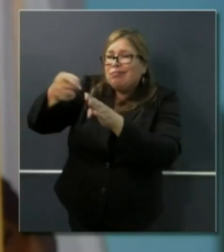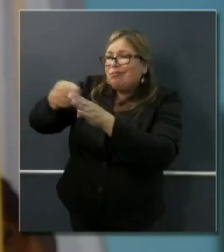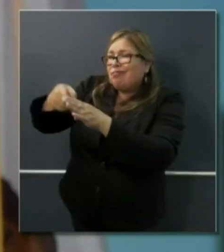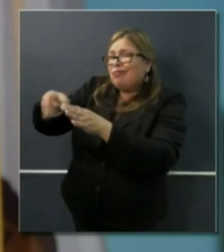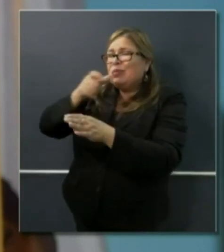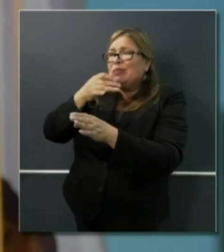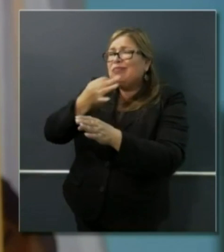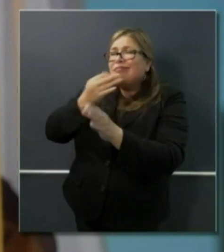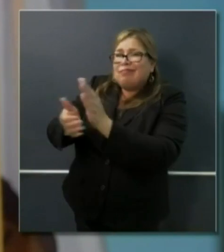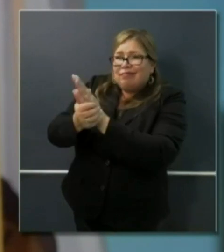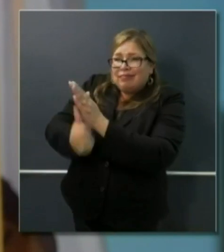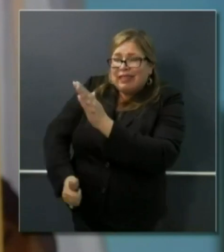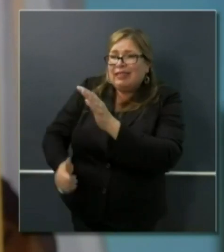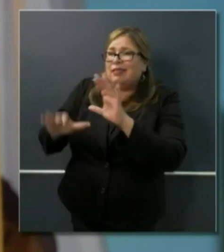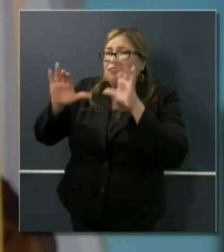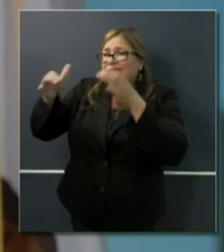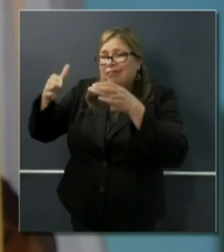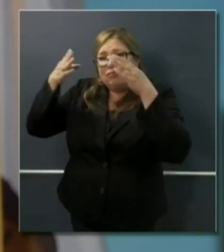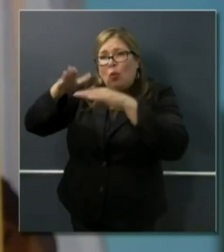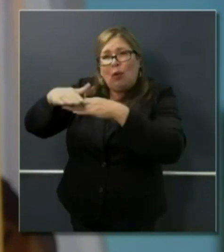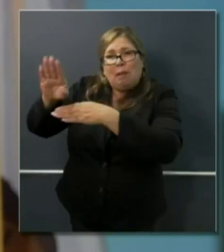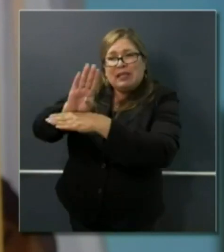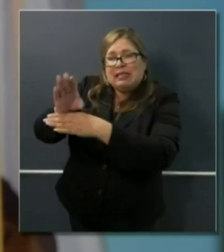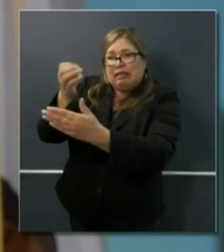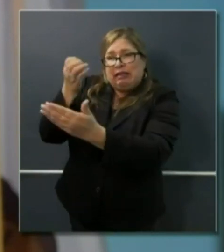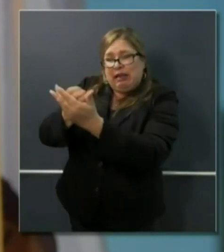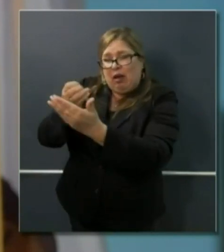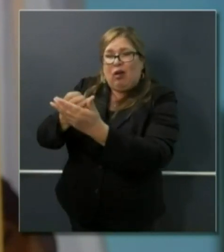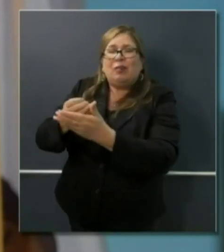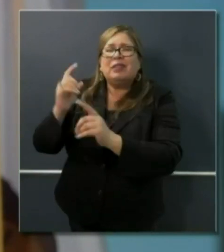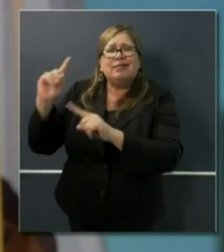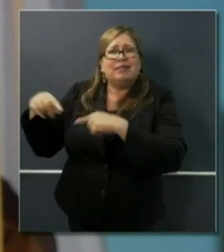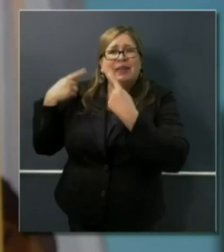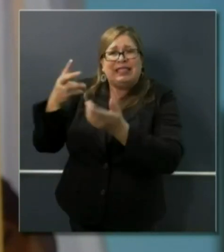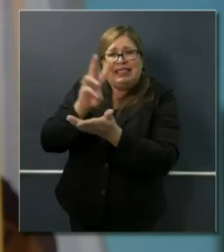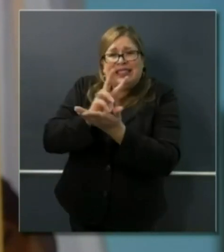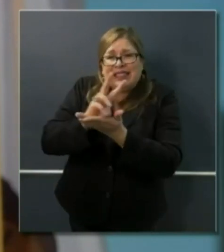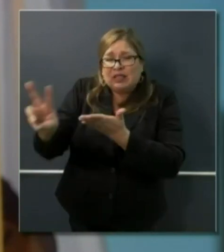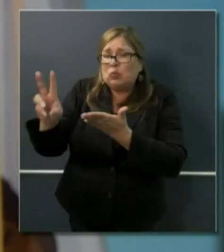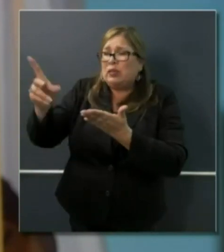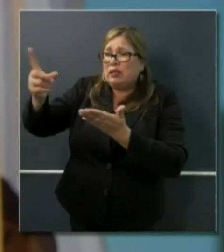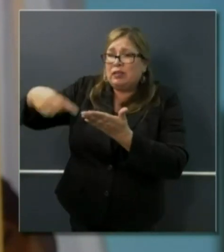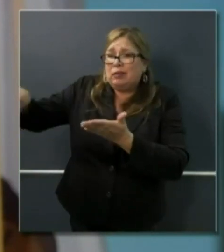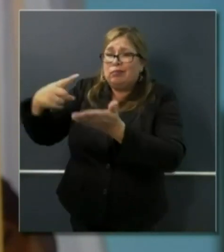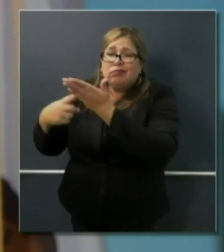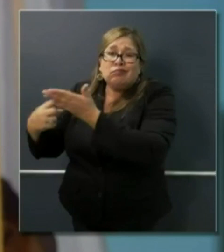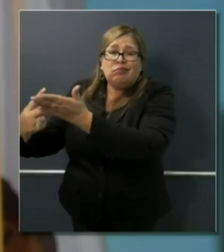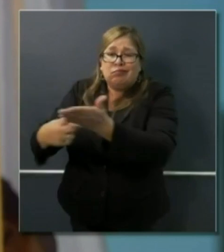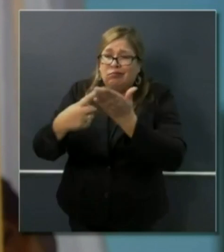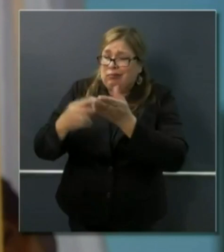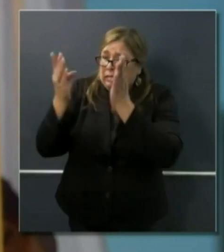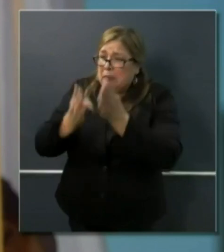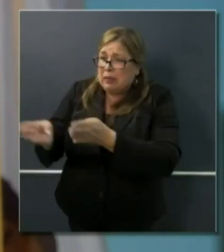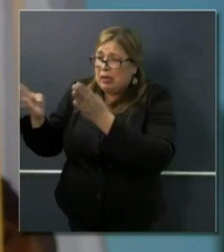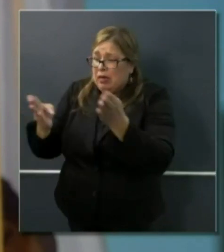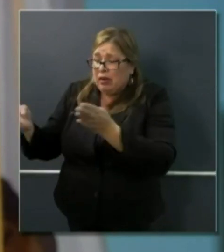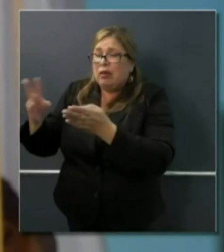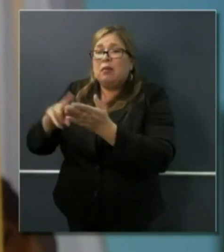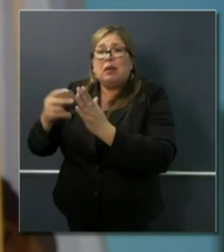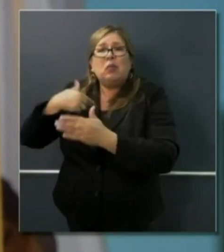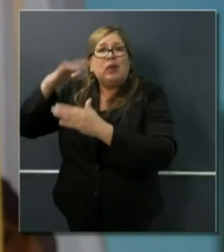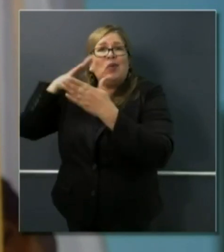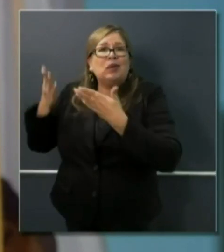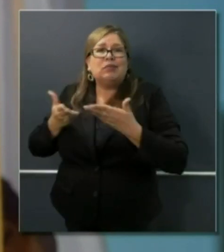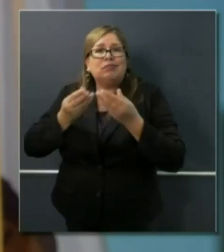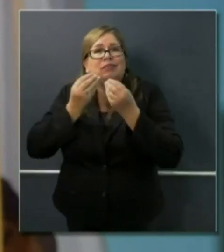going back literally, I think, six or so weeks ago. We're going to socialize a little bit of that work and also provide